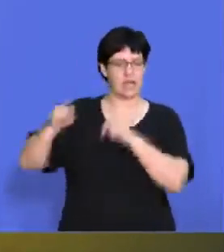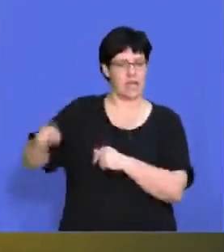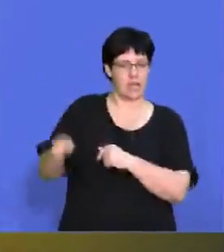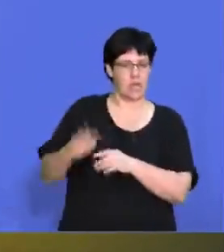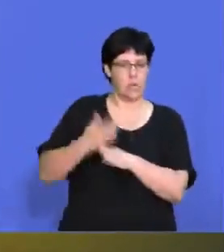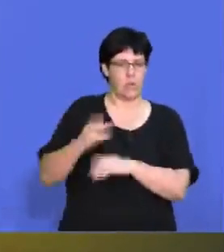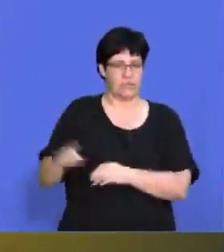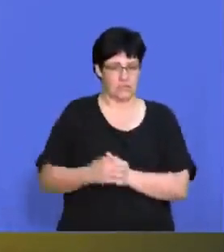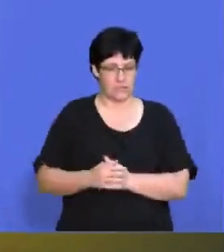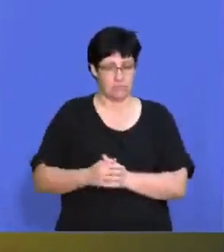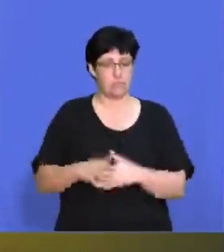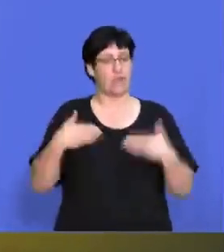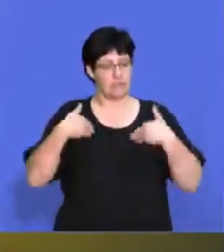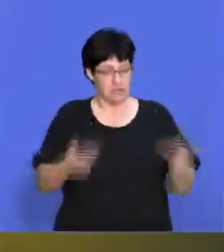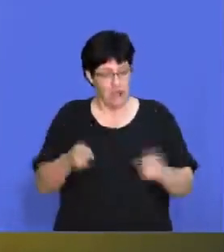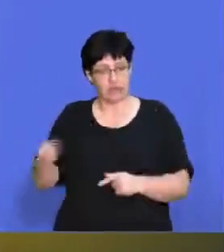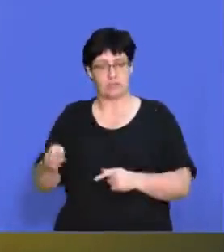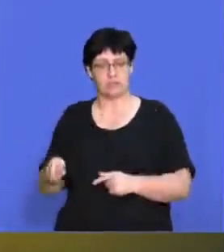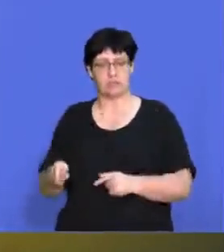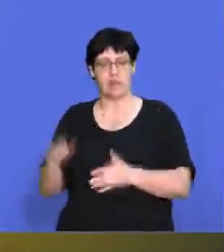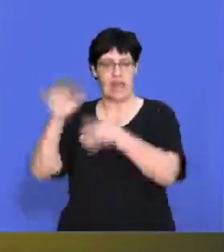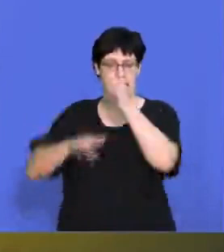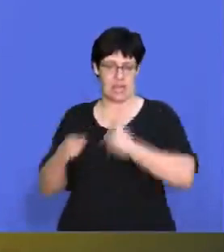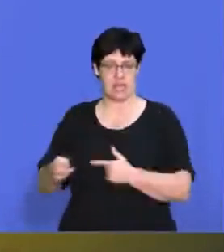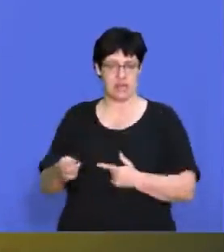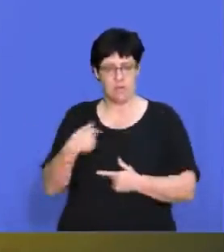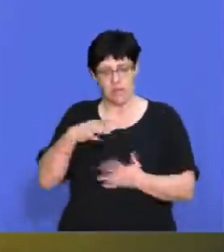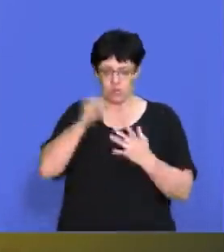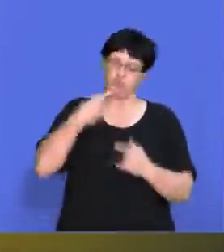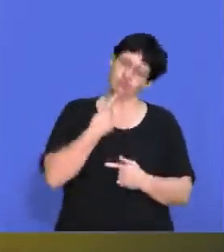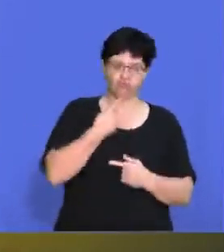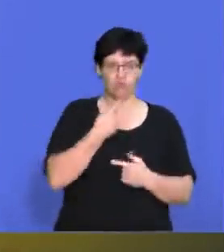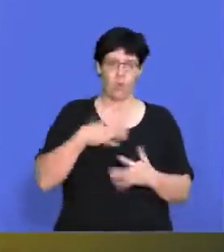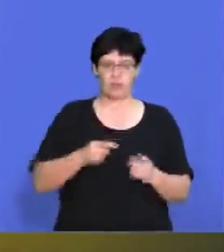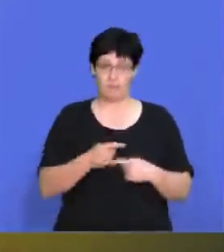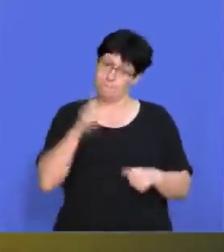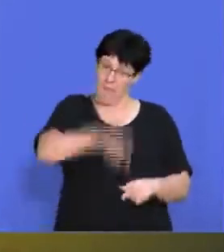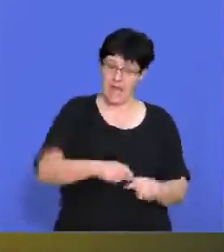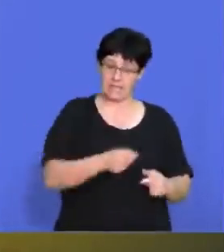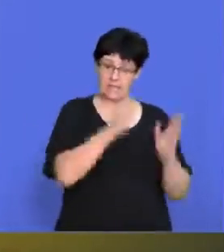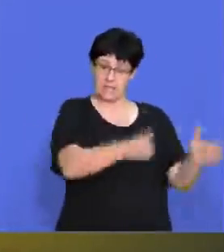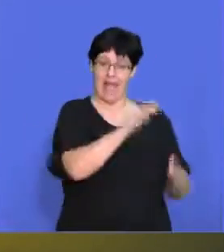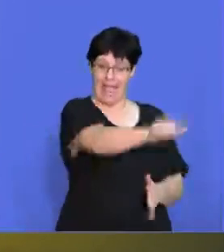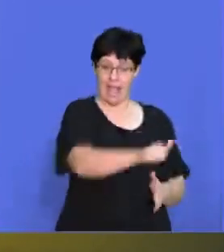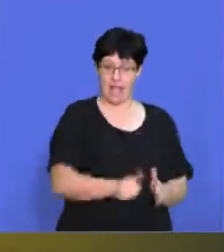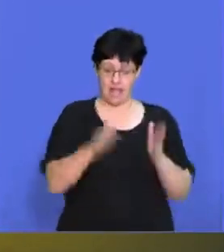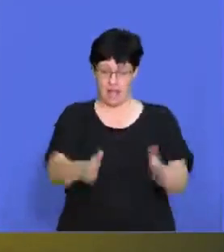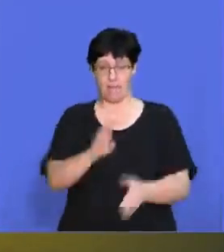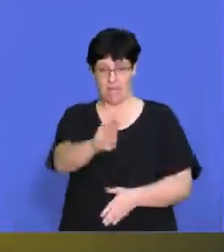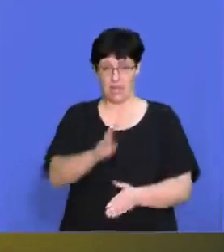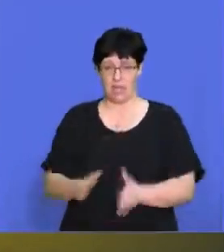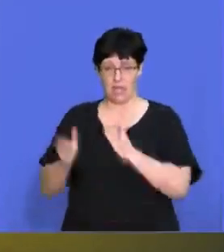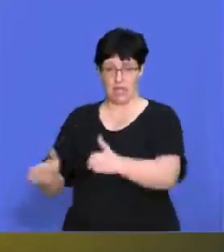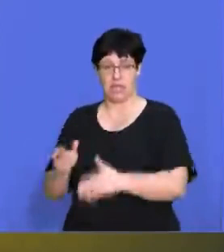your essay question. And you can also start your paper with your essay question. You don't have to